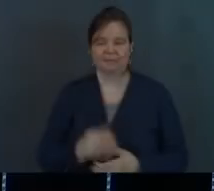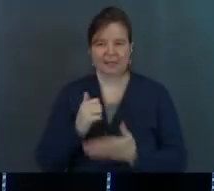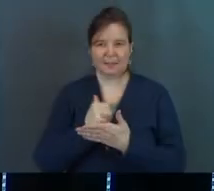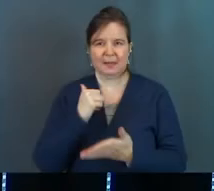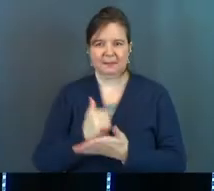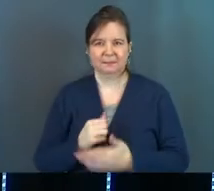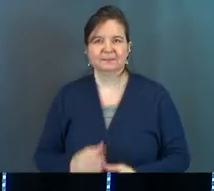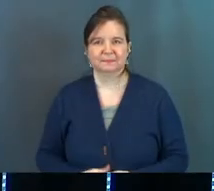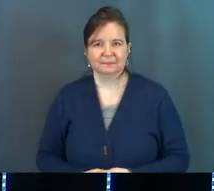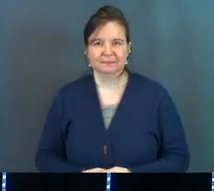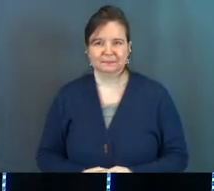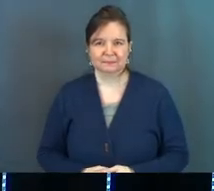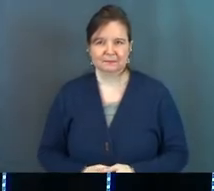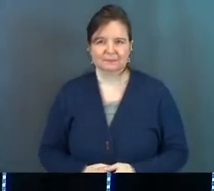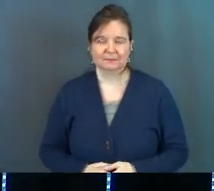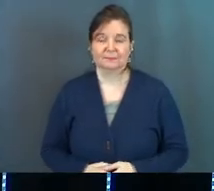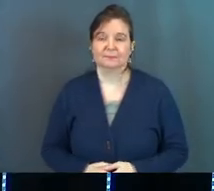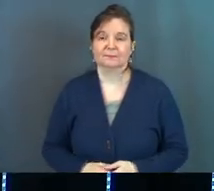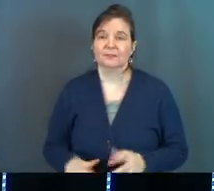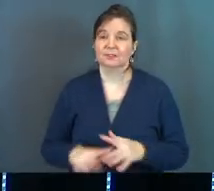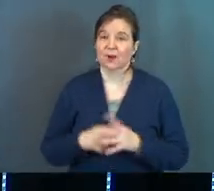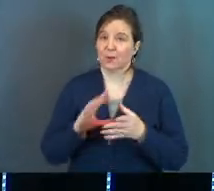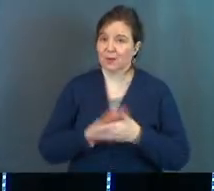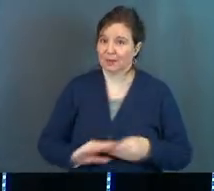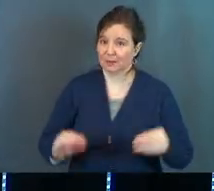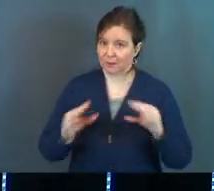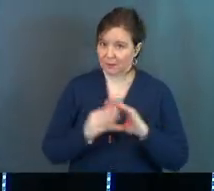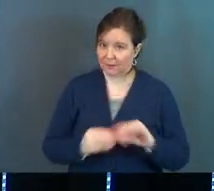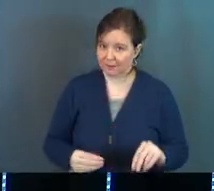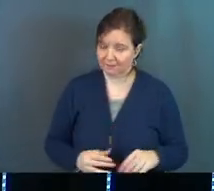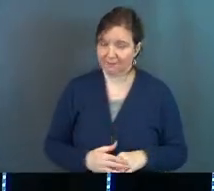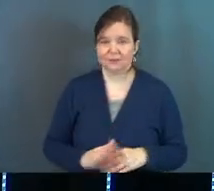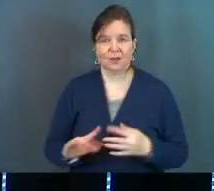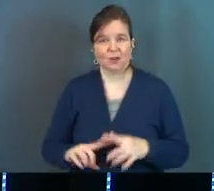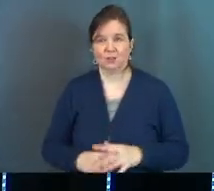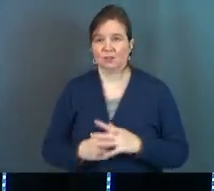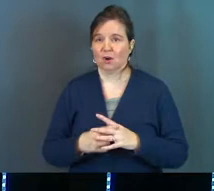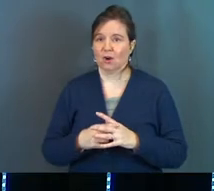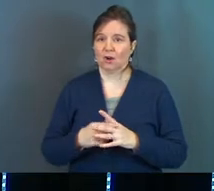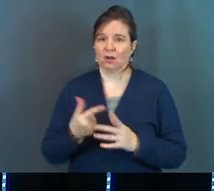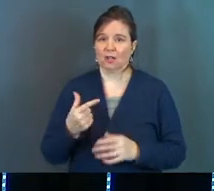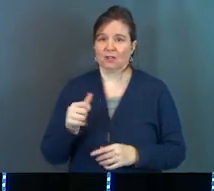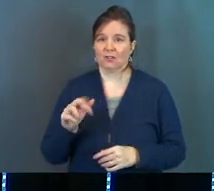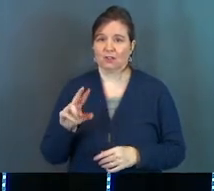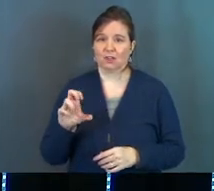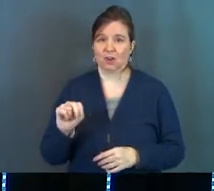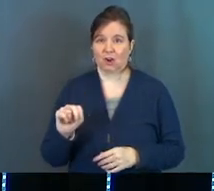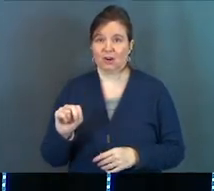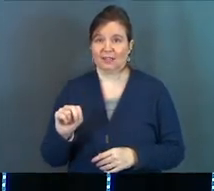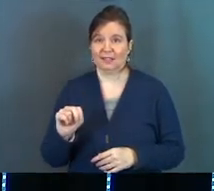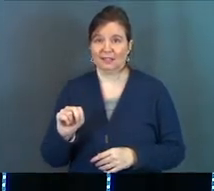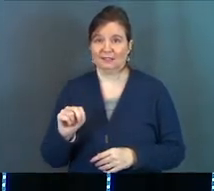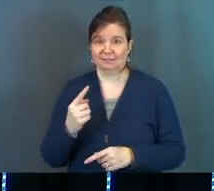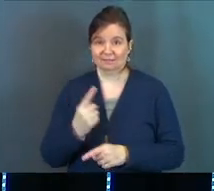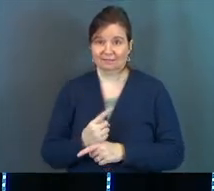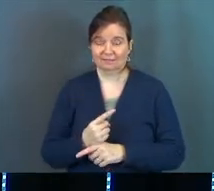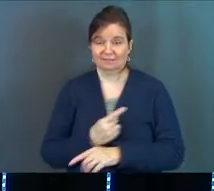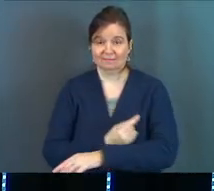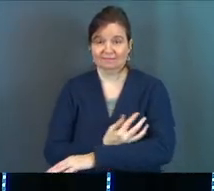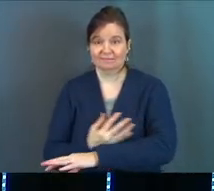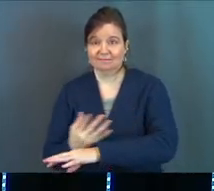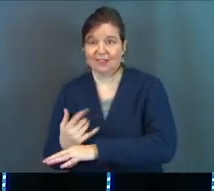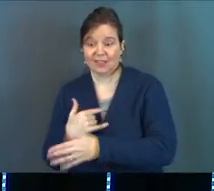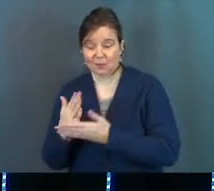Amen. Amen. Start with a story. It all started in a garden. Amen. And there were some